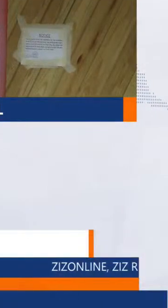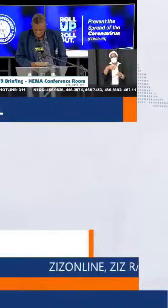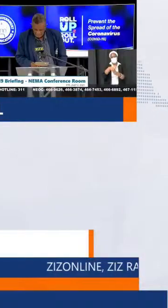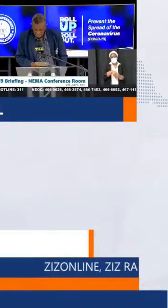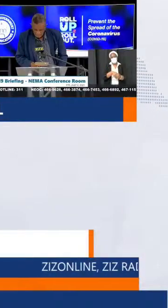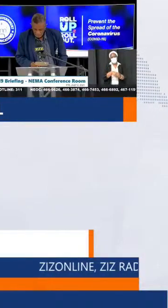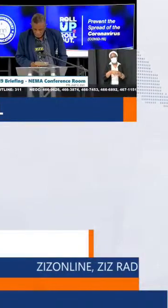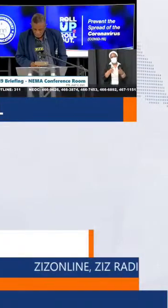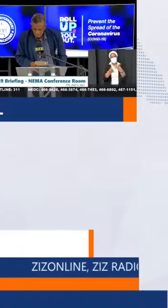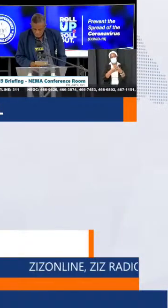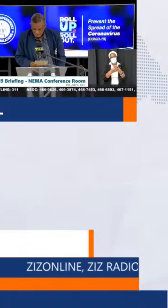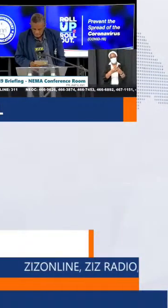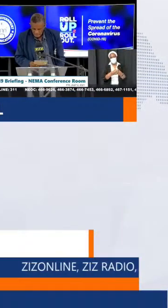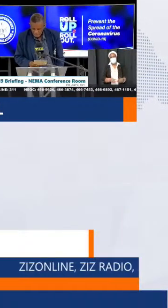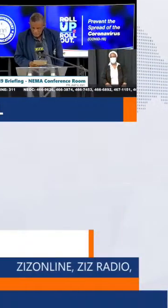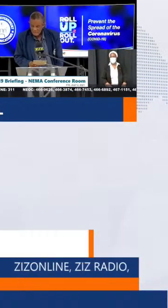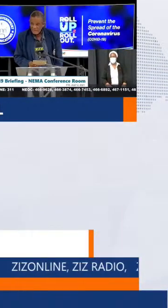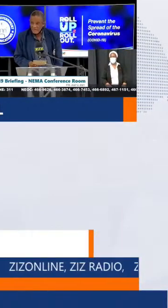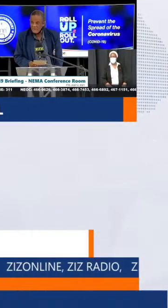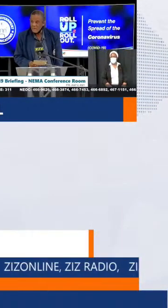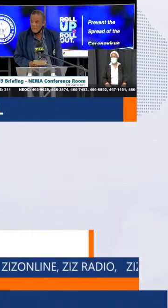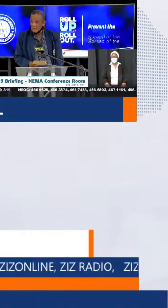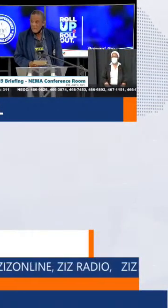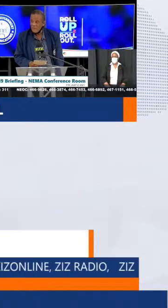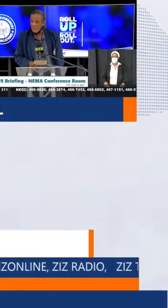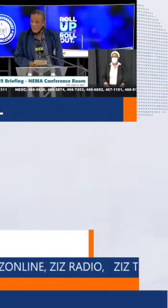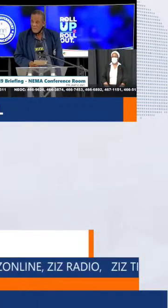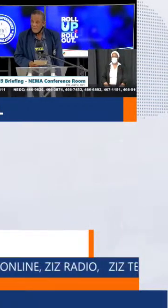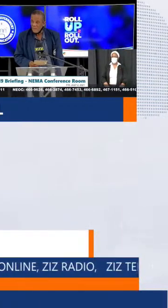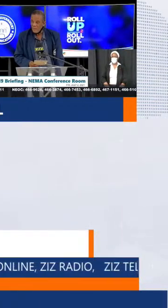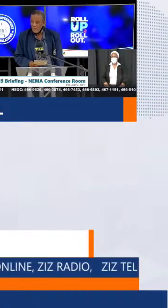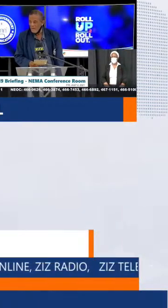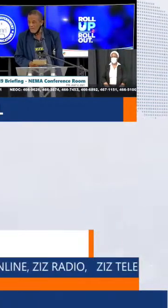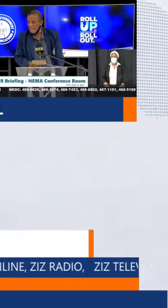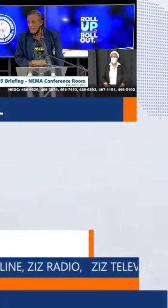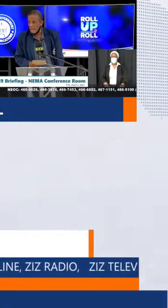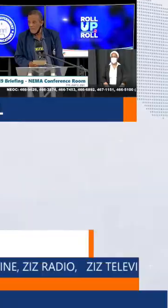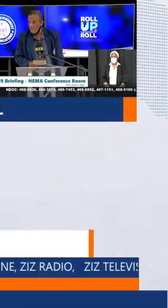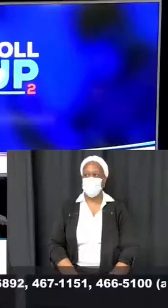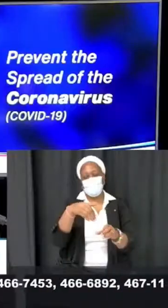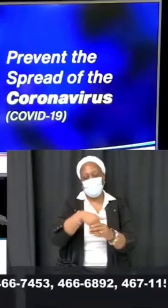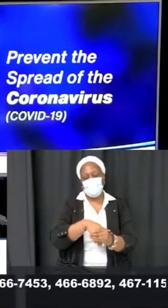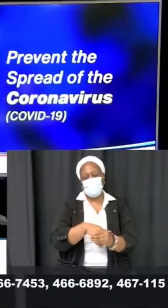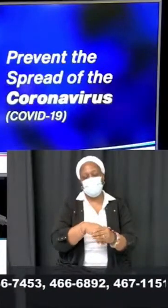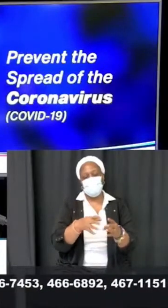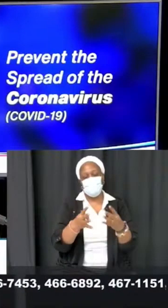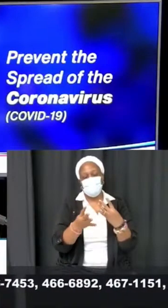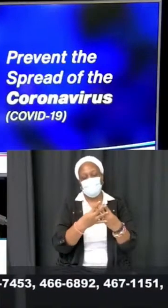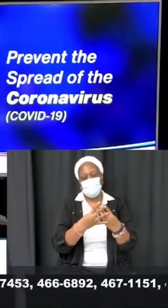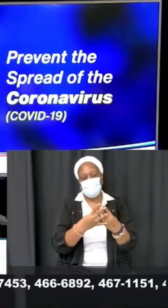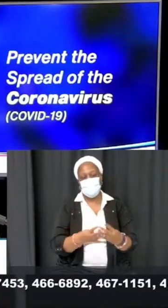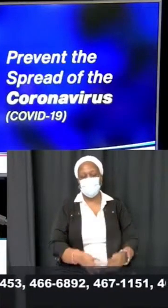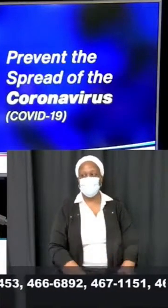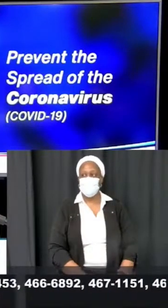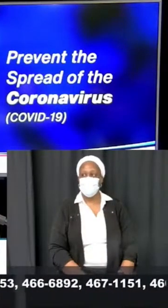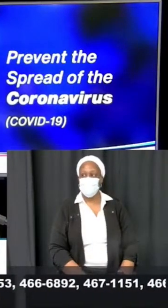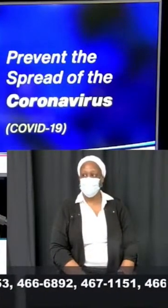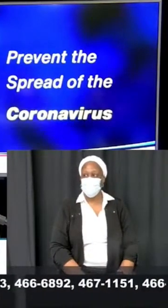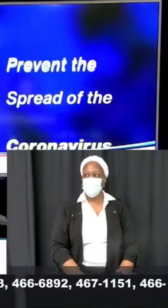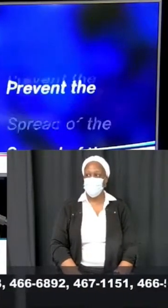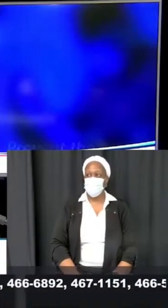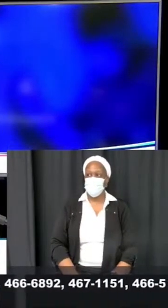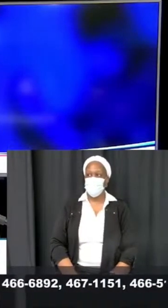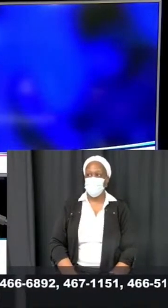Mr. Petty noted that the 13 new cases had no contact with the previous cases. I want to stress that those